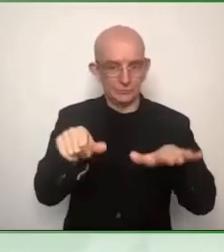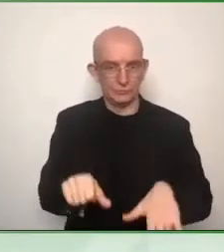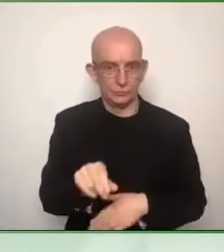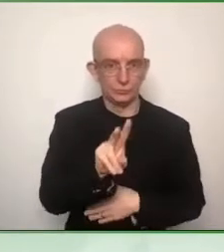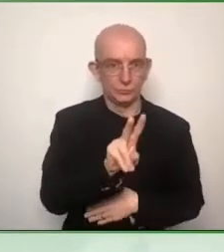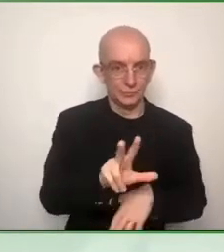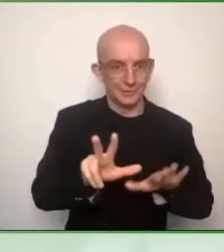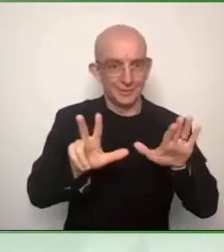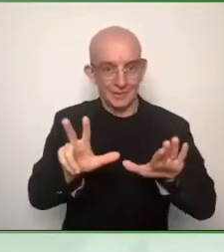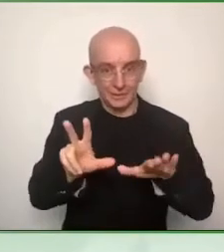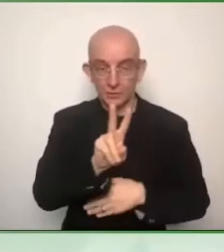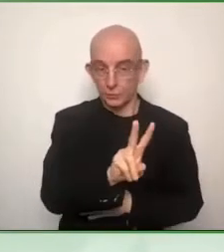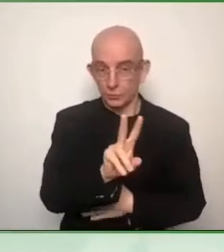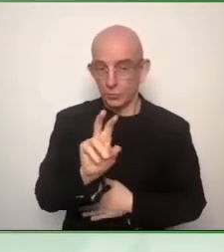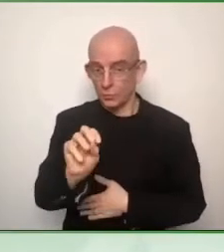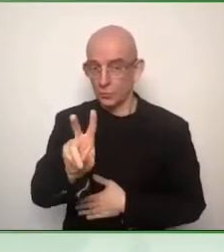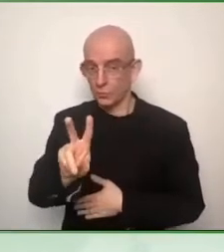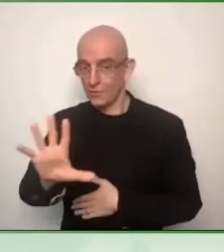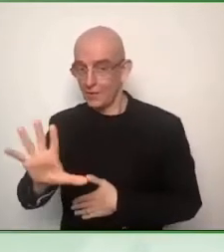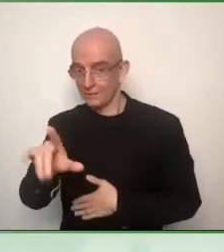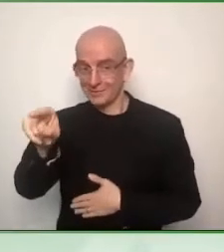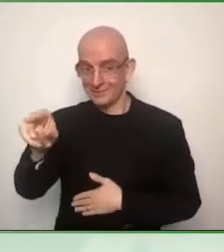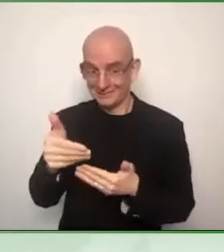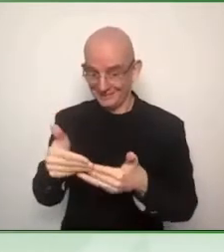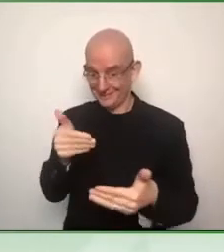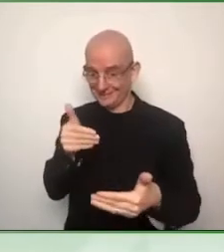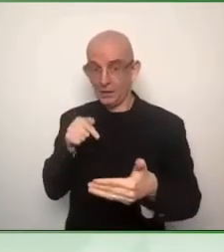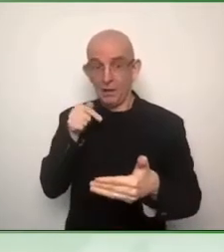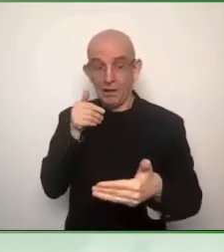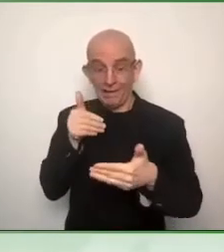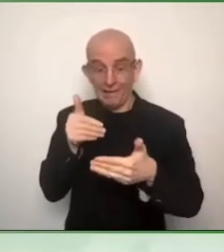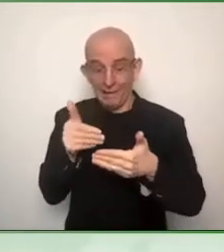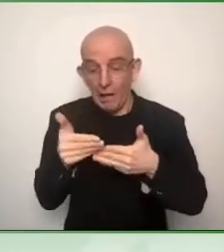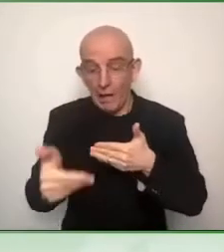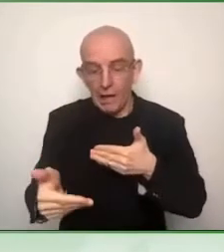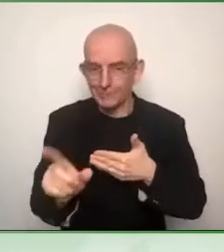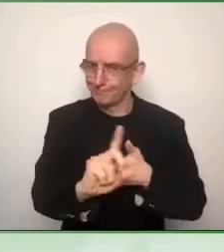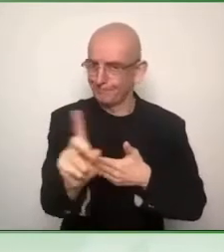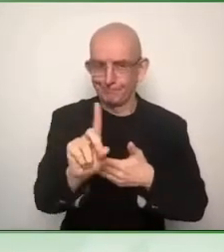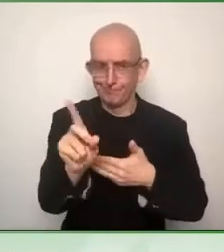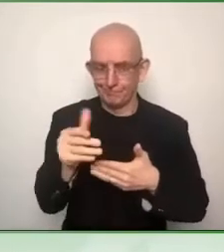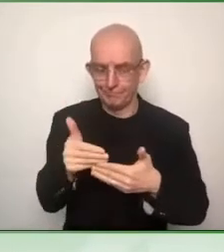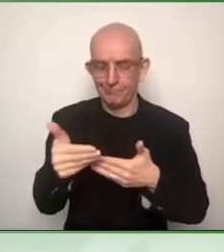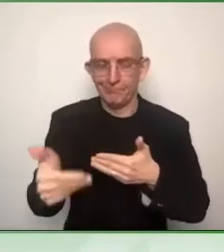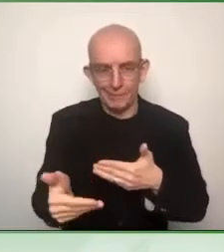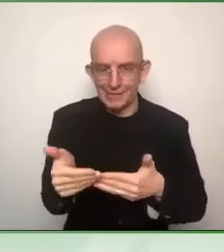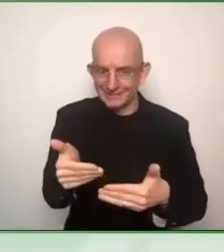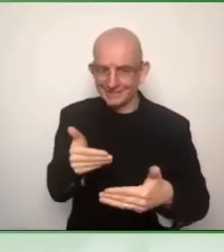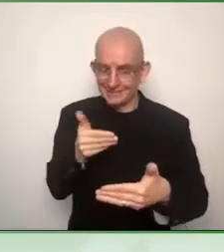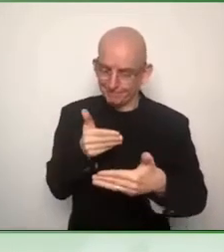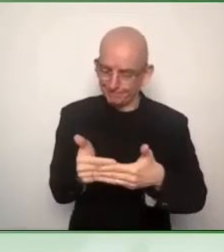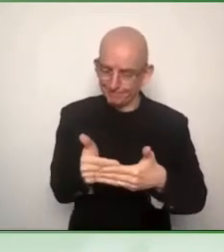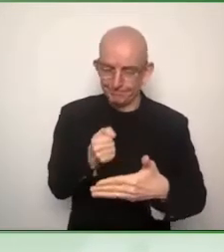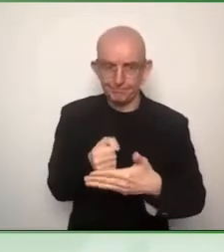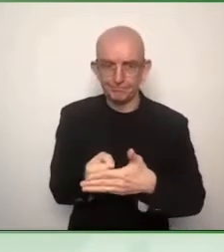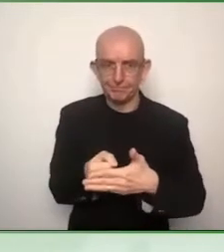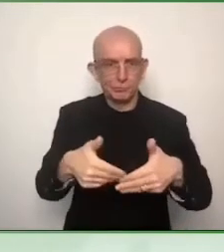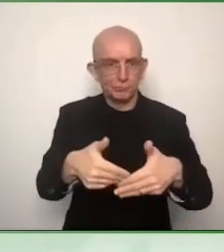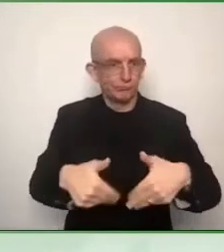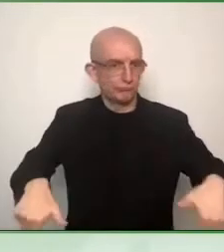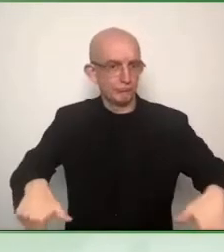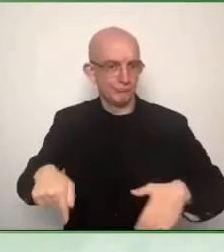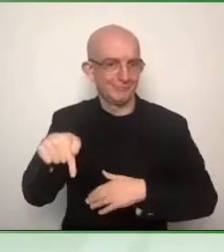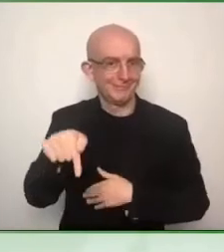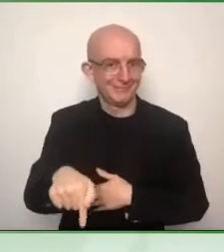with the accessibility of requirements of the Act. So what we are doing to support this implementation